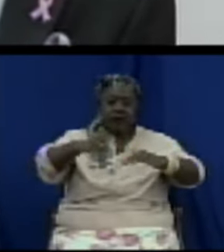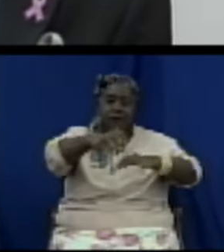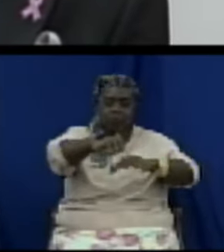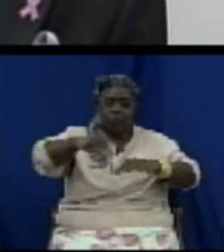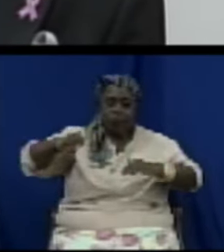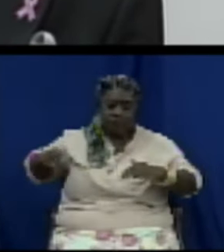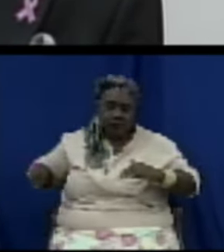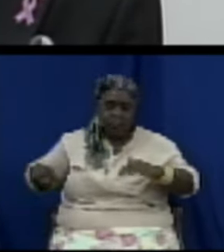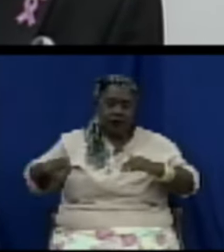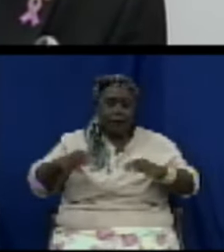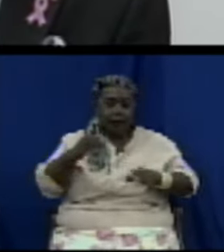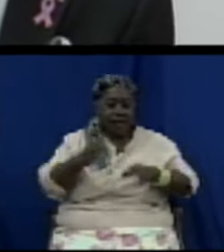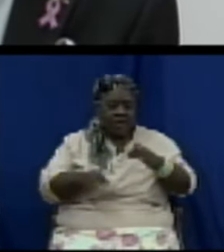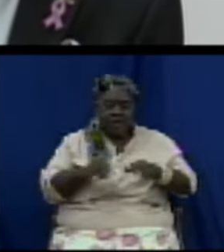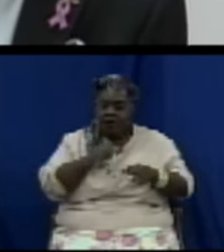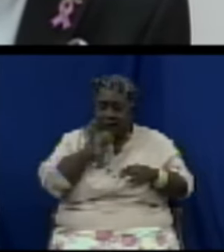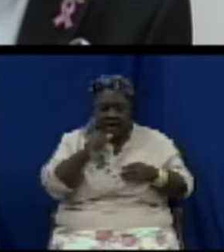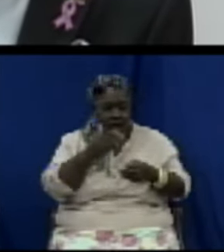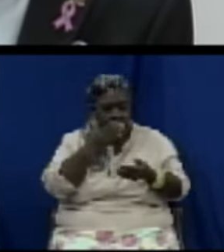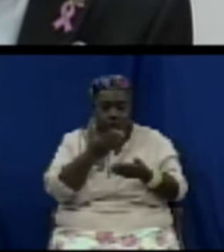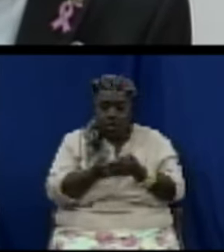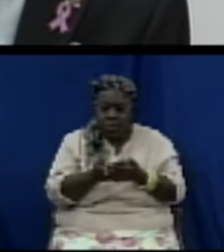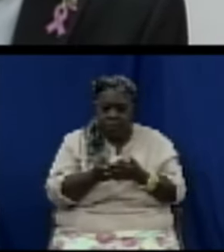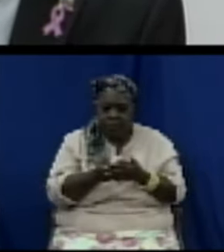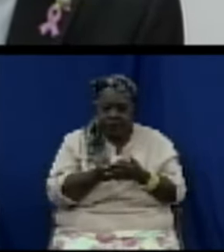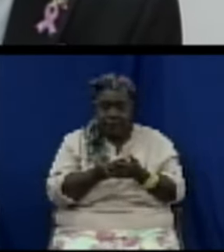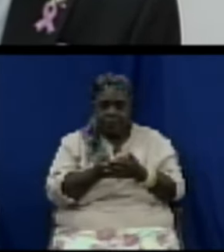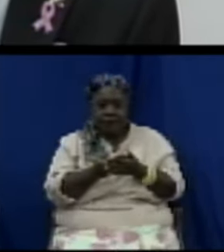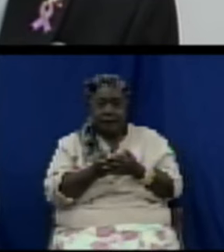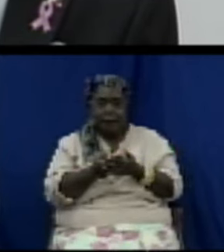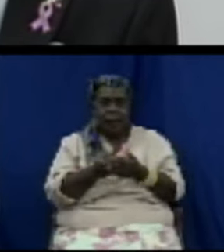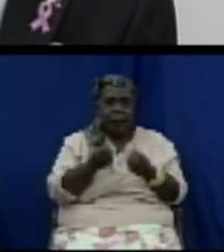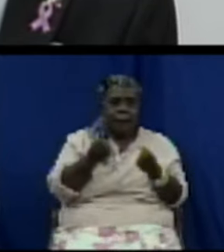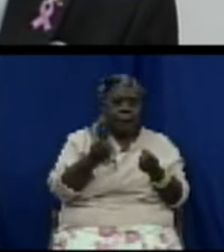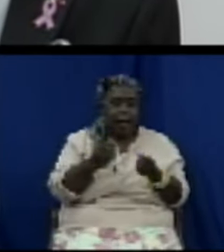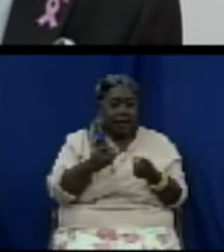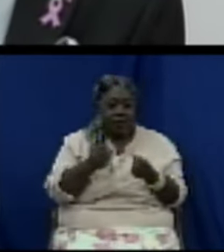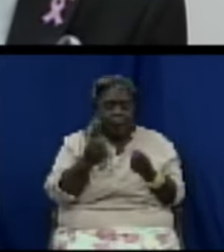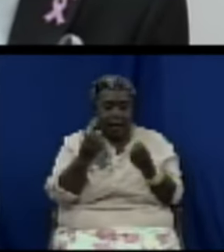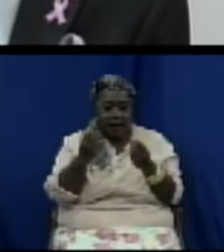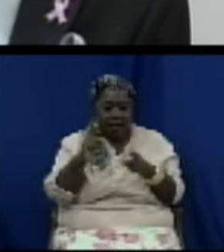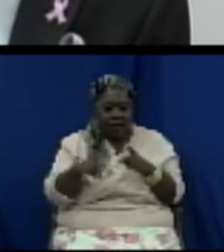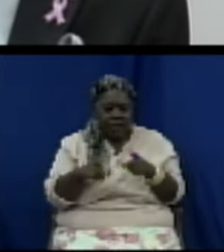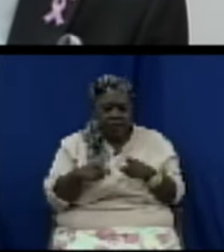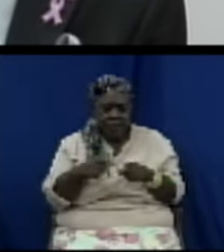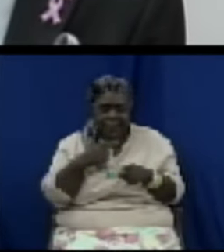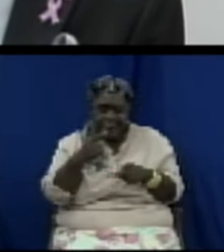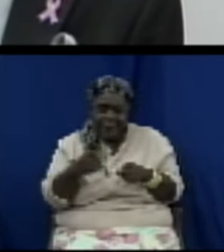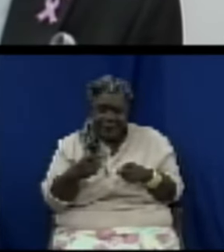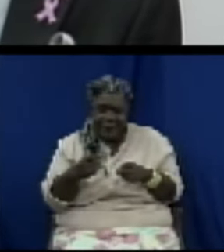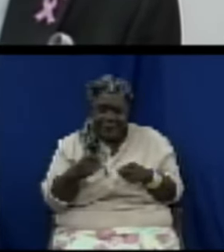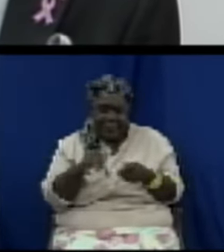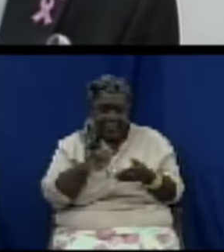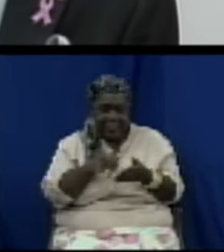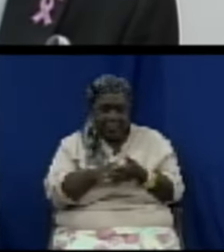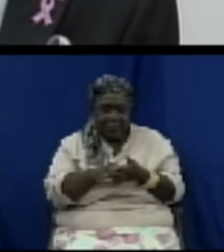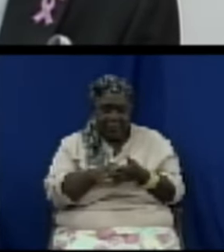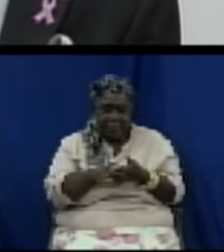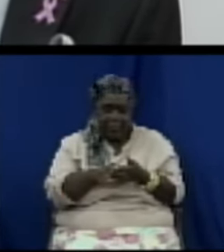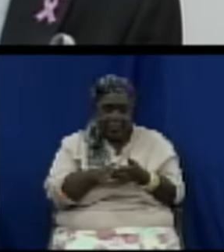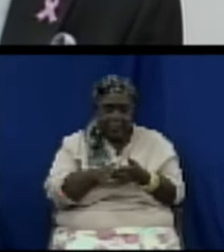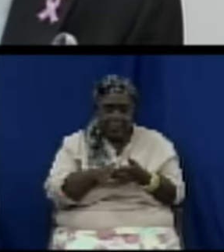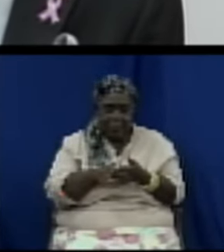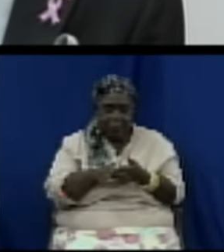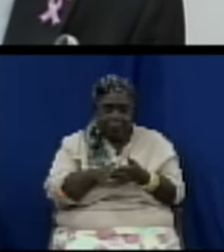the market is common complaint that we would have had that consumer protection officers